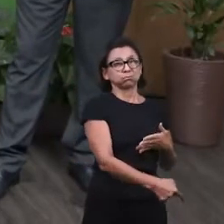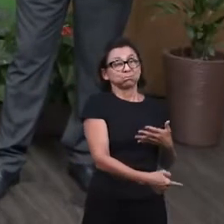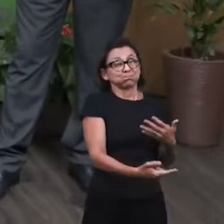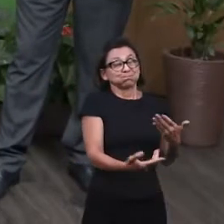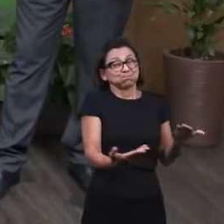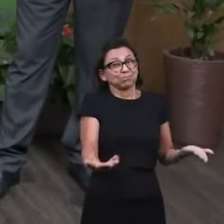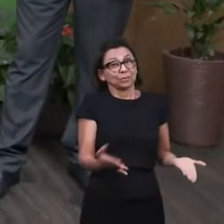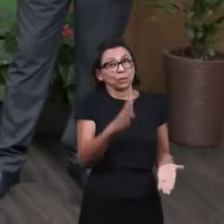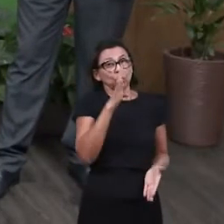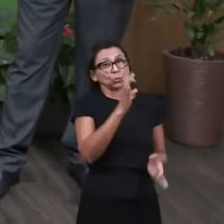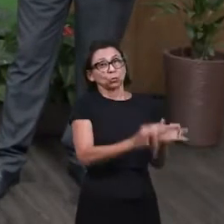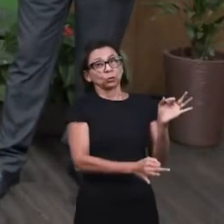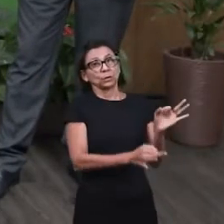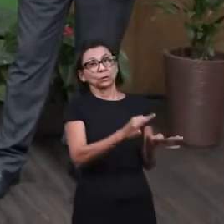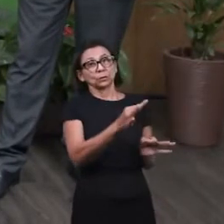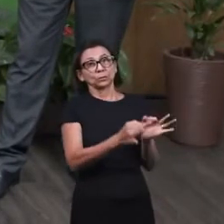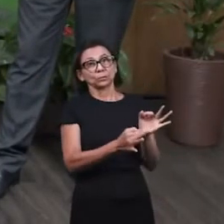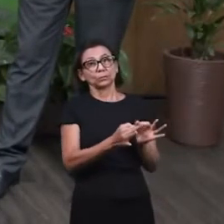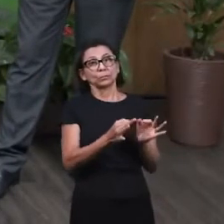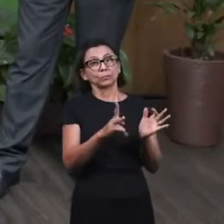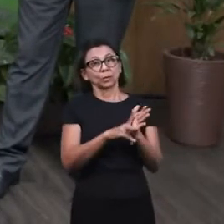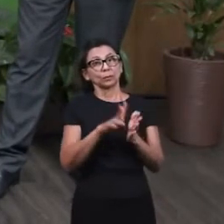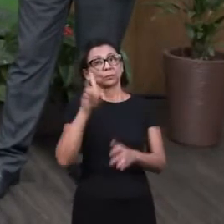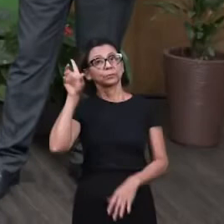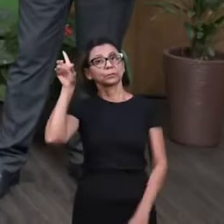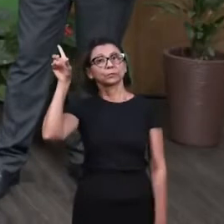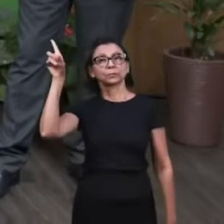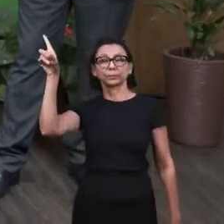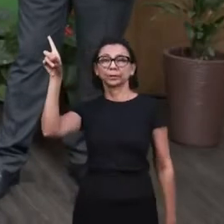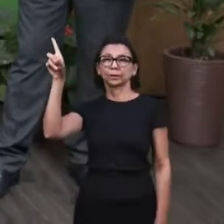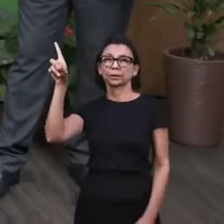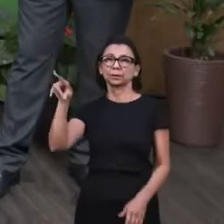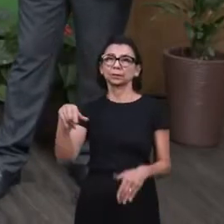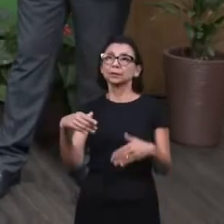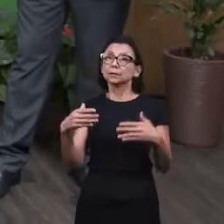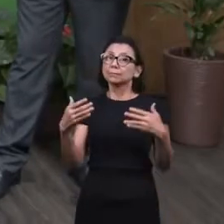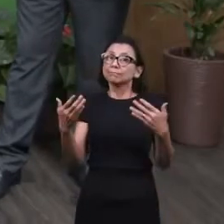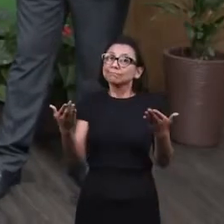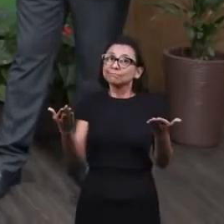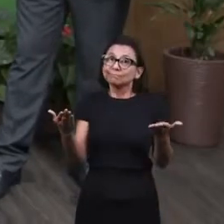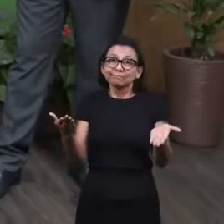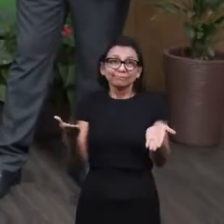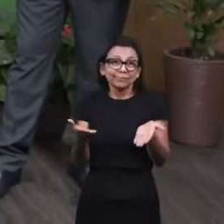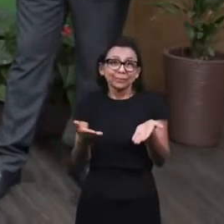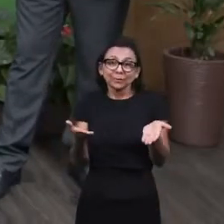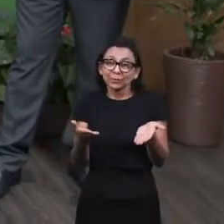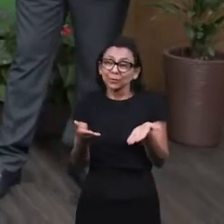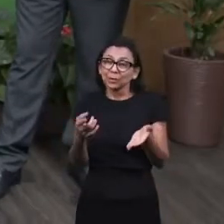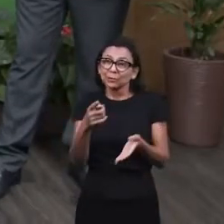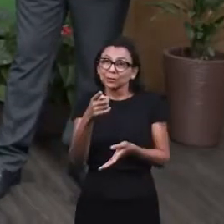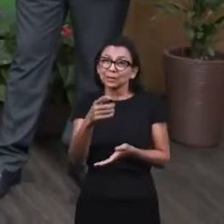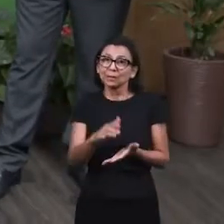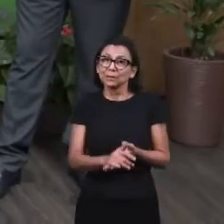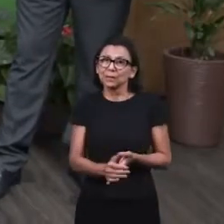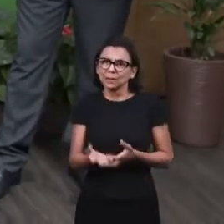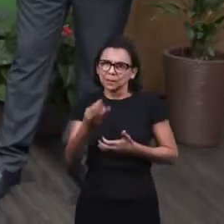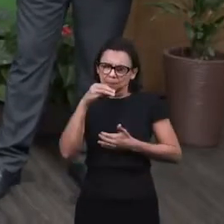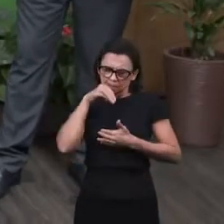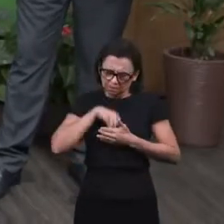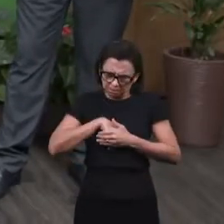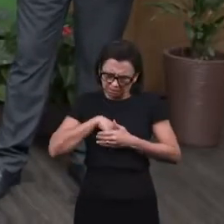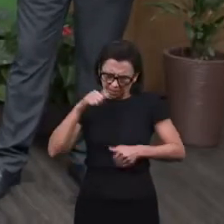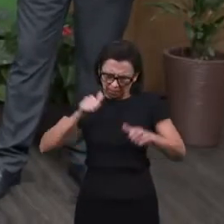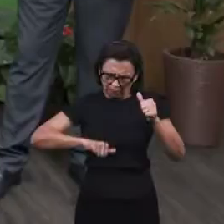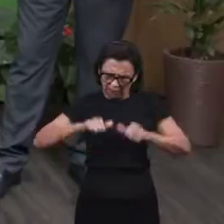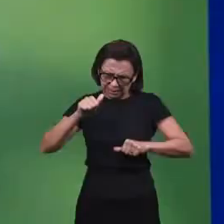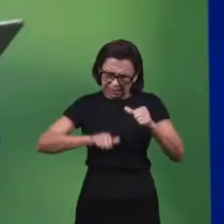he is under the wrath of God. So this is the appeal. recognize that you are